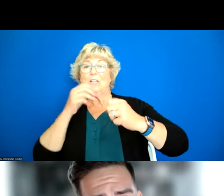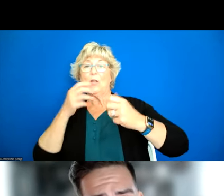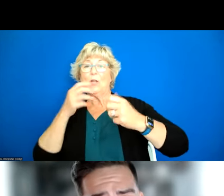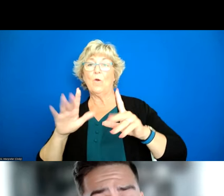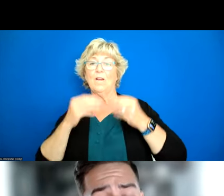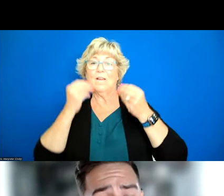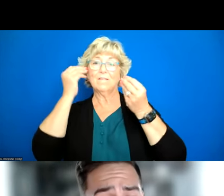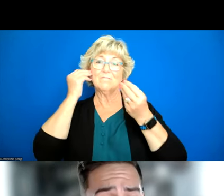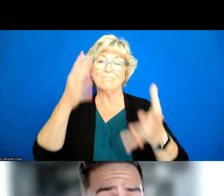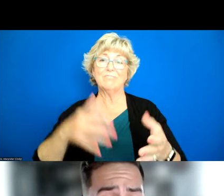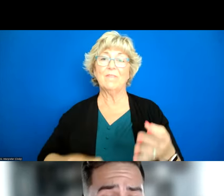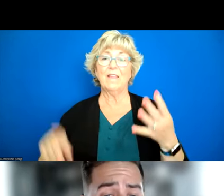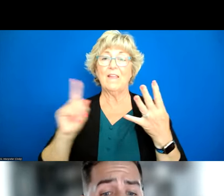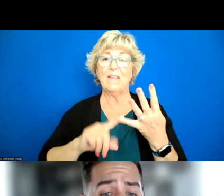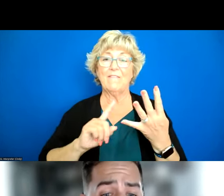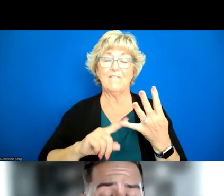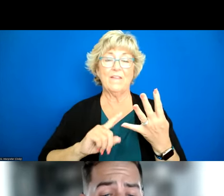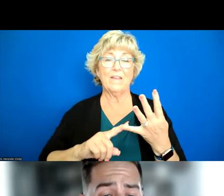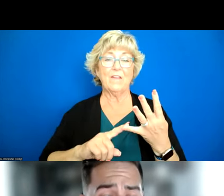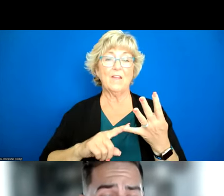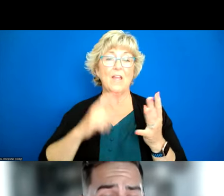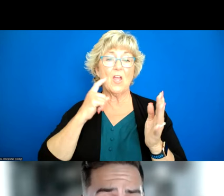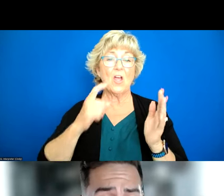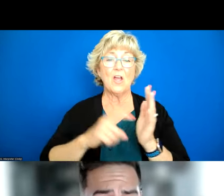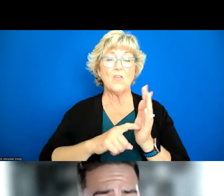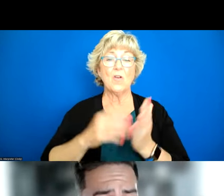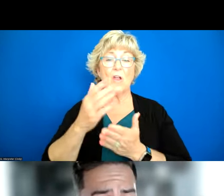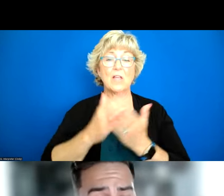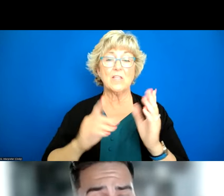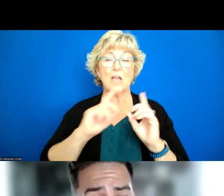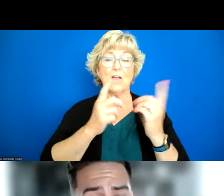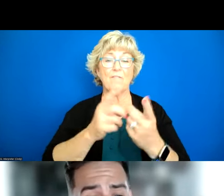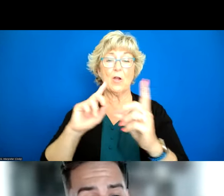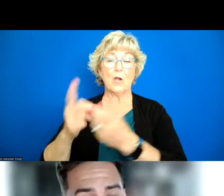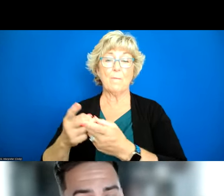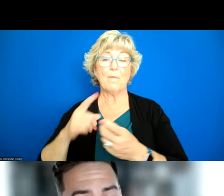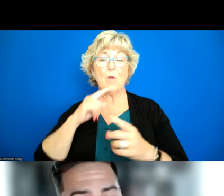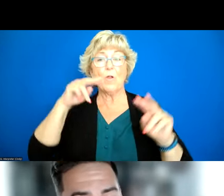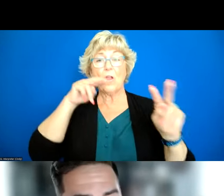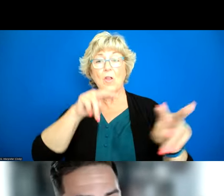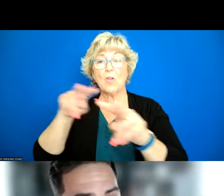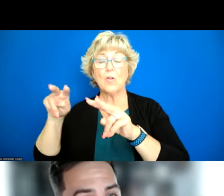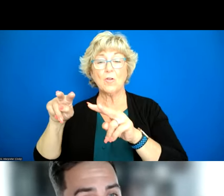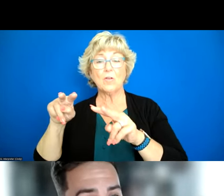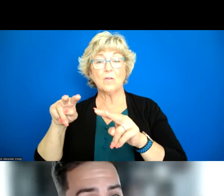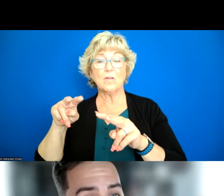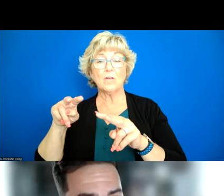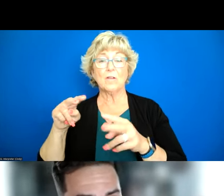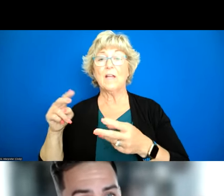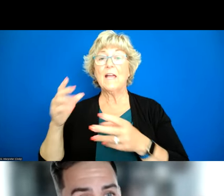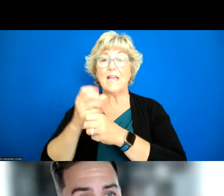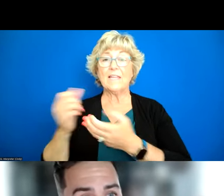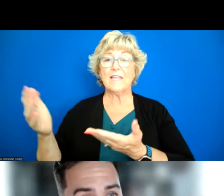and then finally sort of acknowledging that some of our departments are really looking at shaping data collection